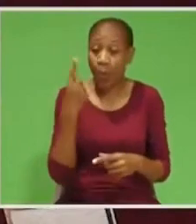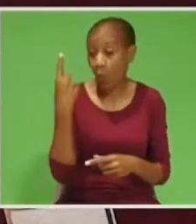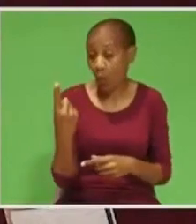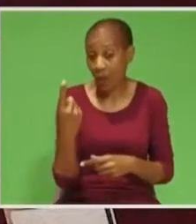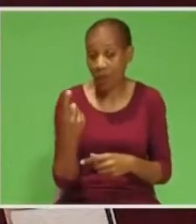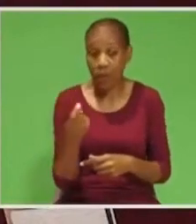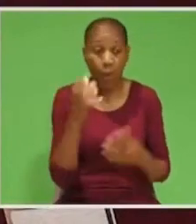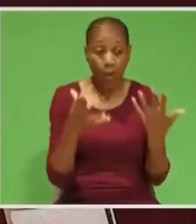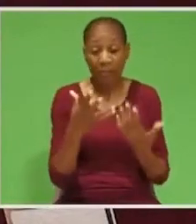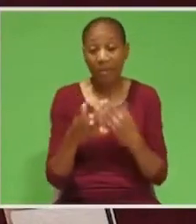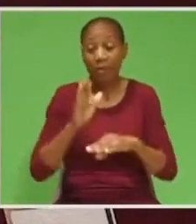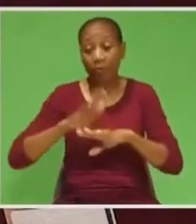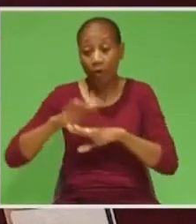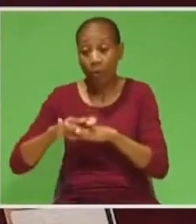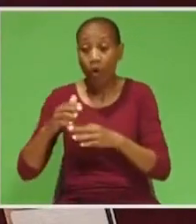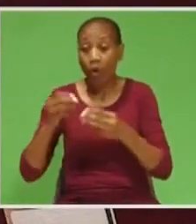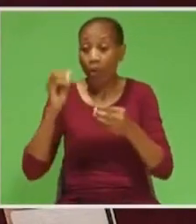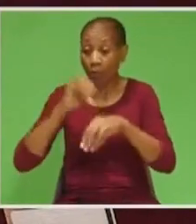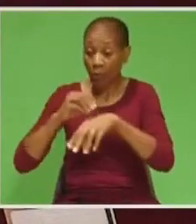fingers, are missing.